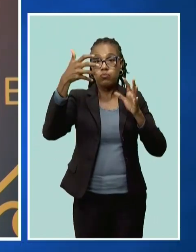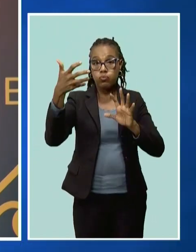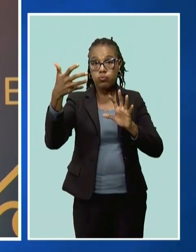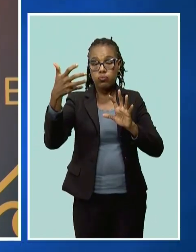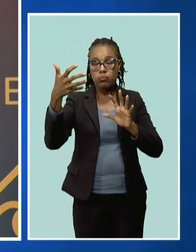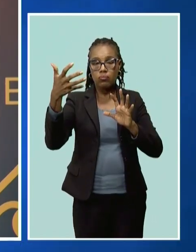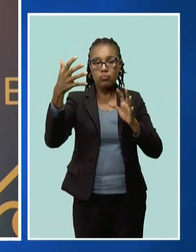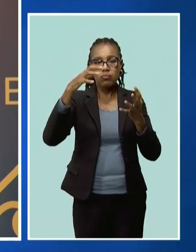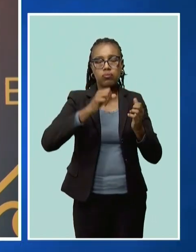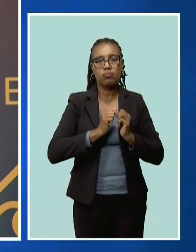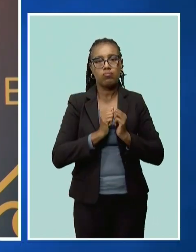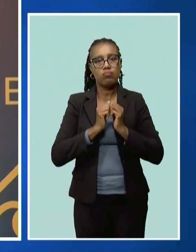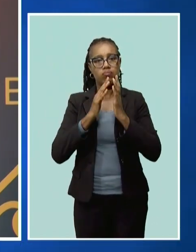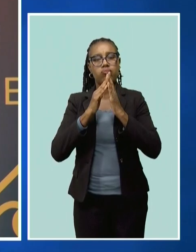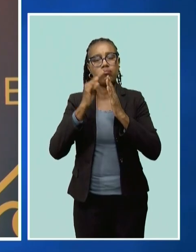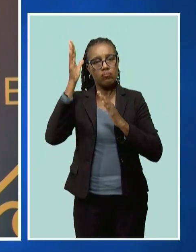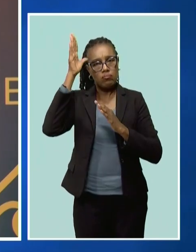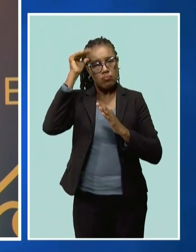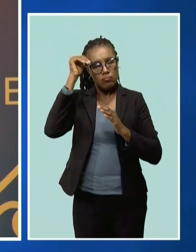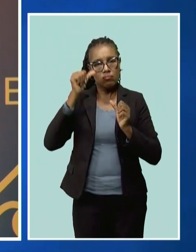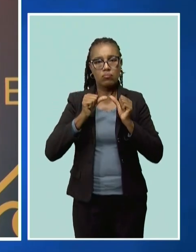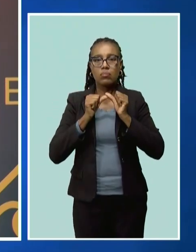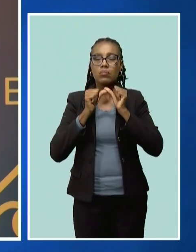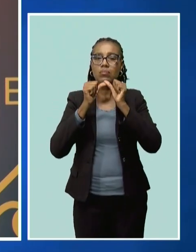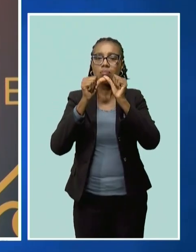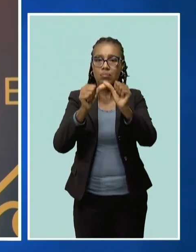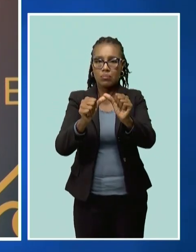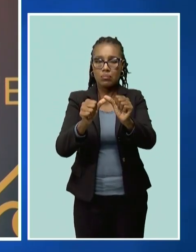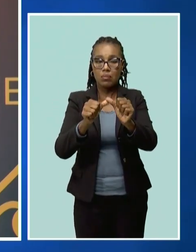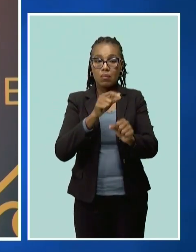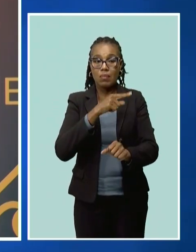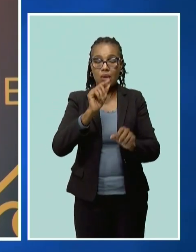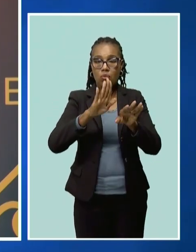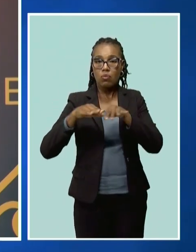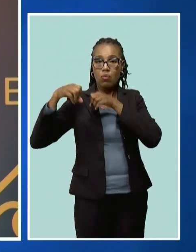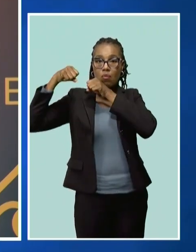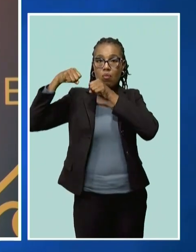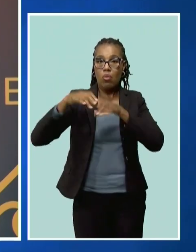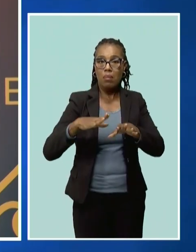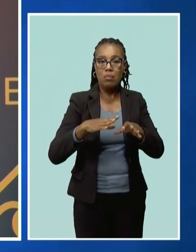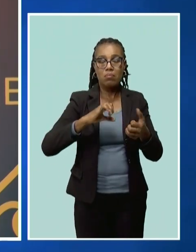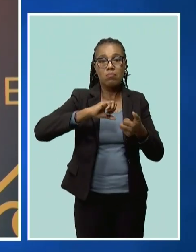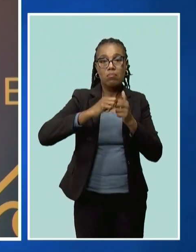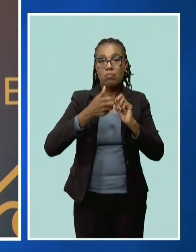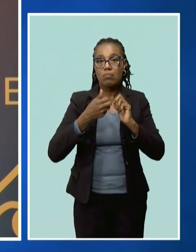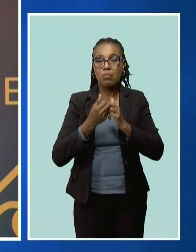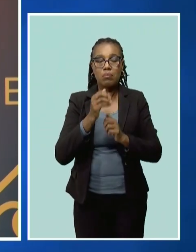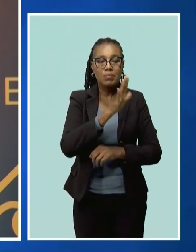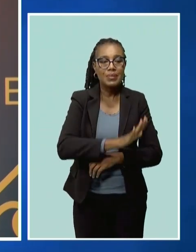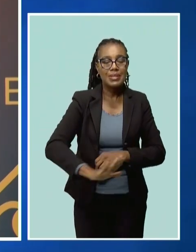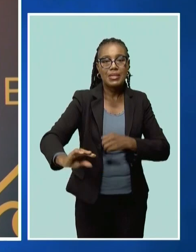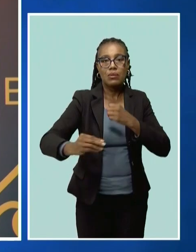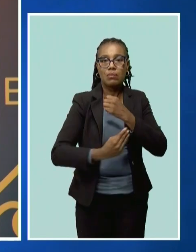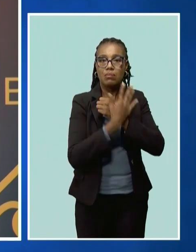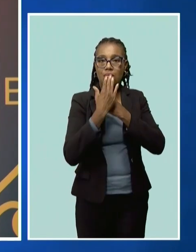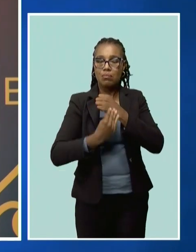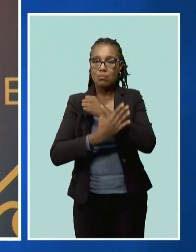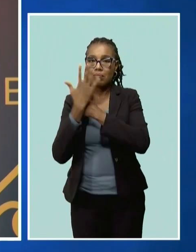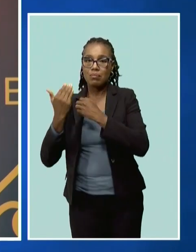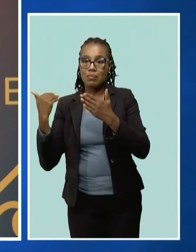resilience to the tsunami hazard to the tsunami hazard in this and every coastal community in Barbados